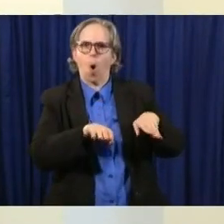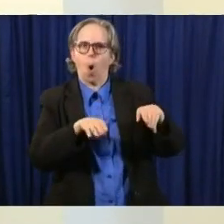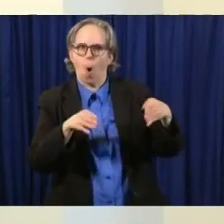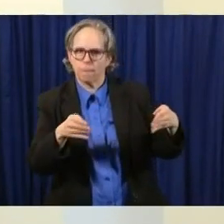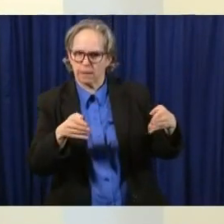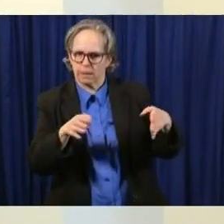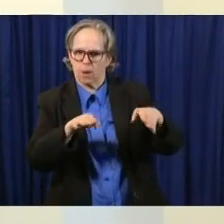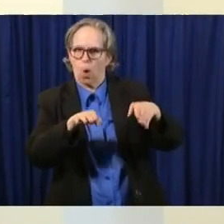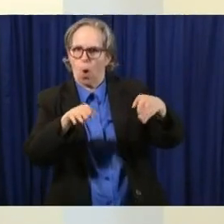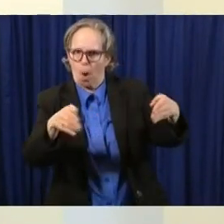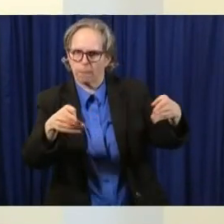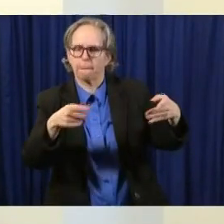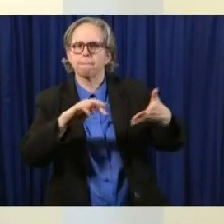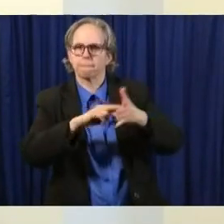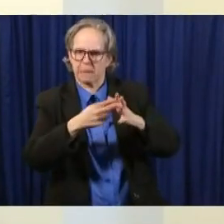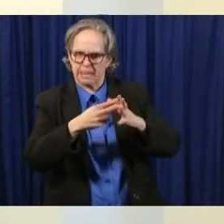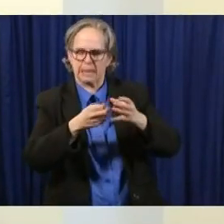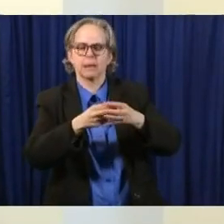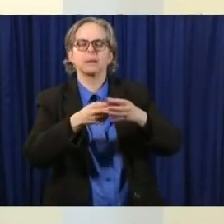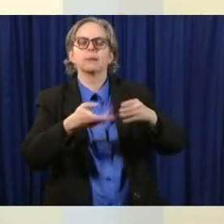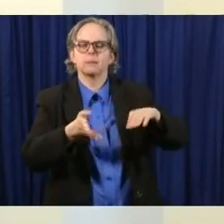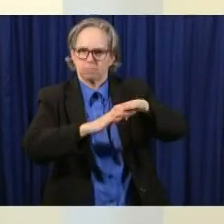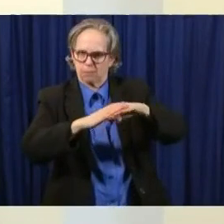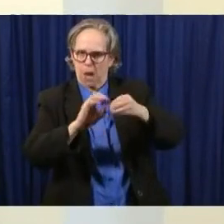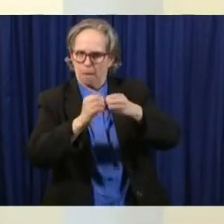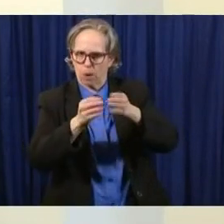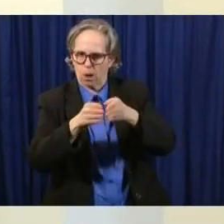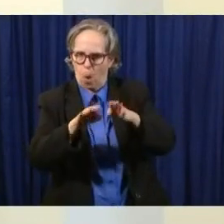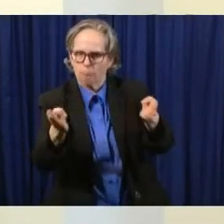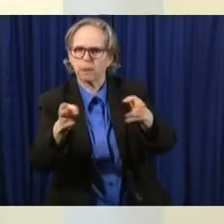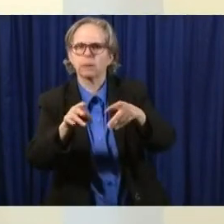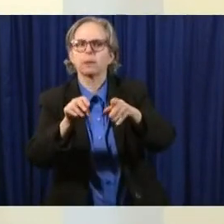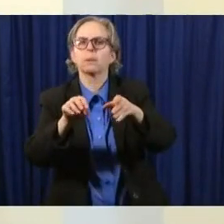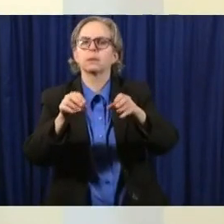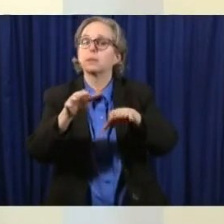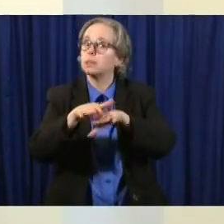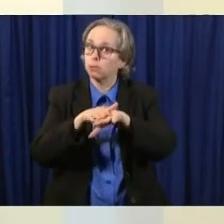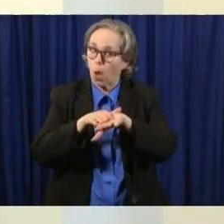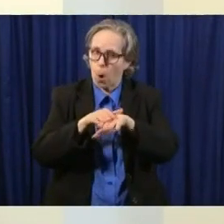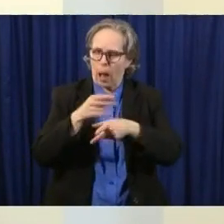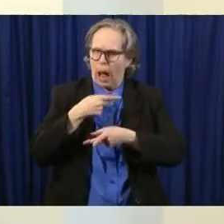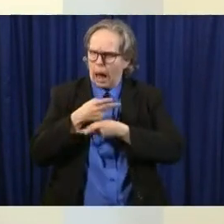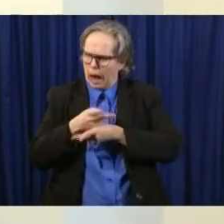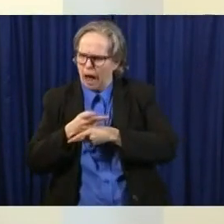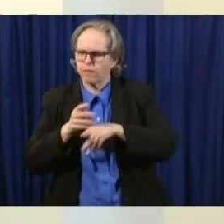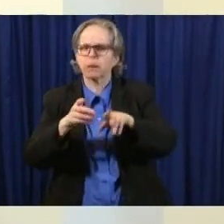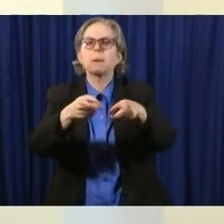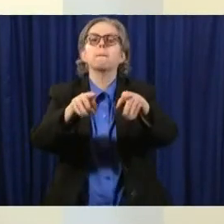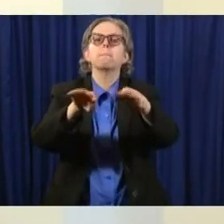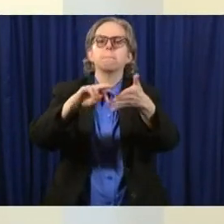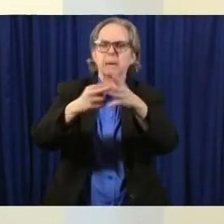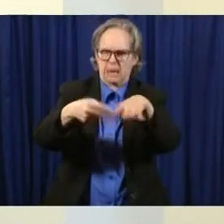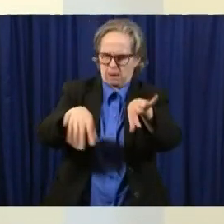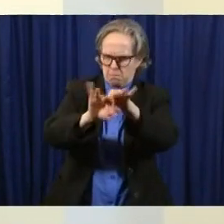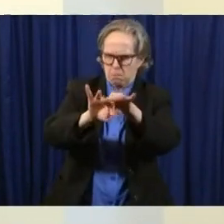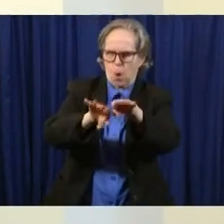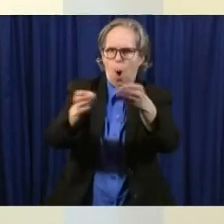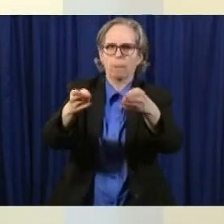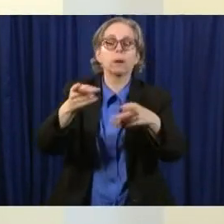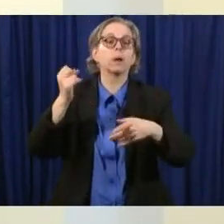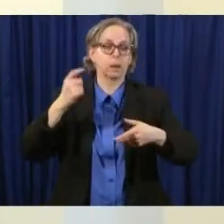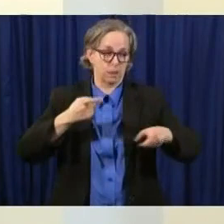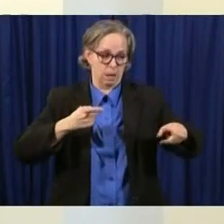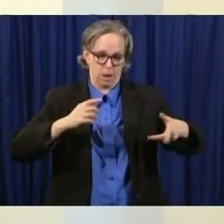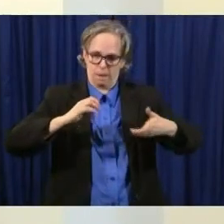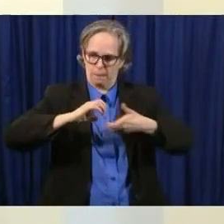and so by going in this very measured way in partnership with all sectors um